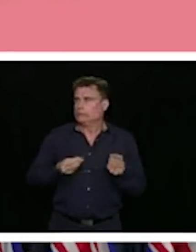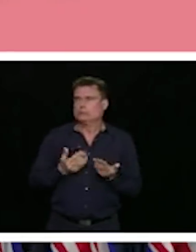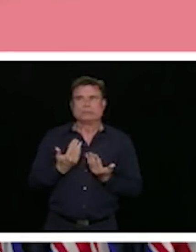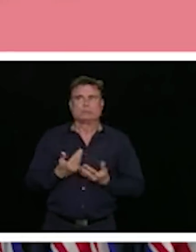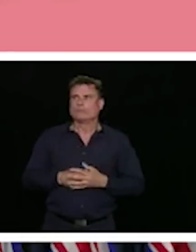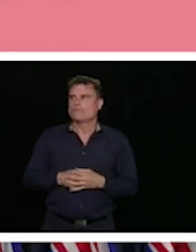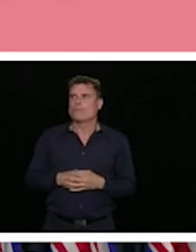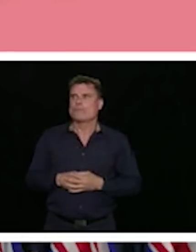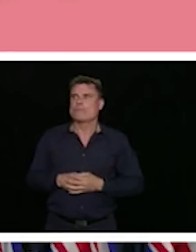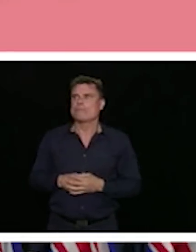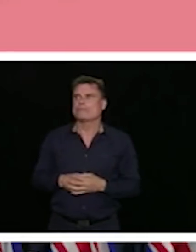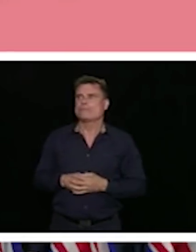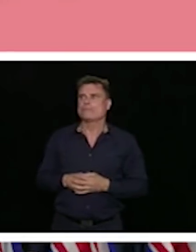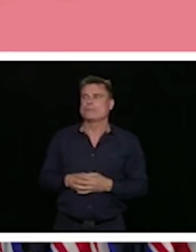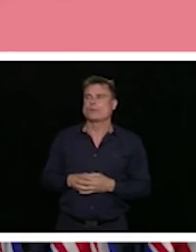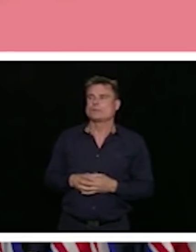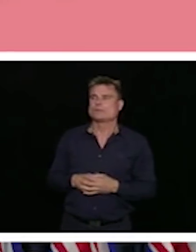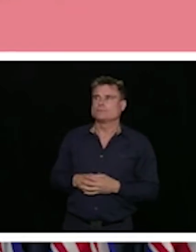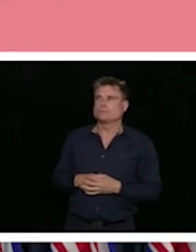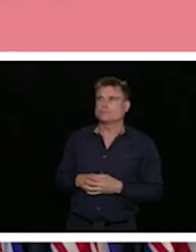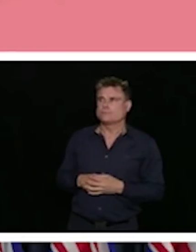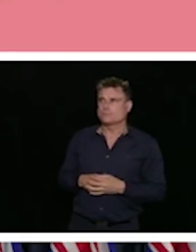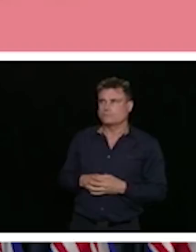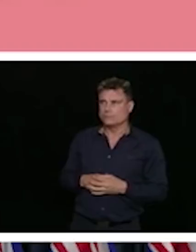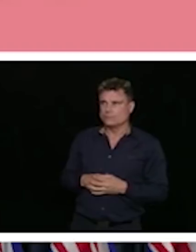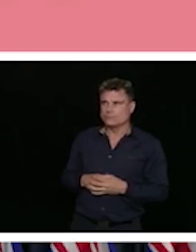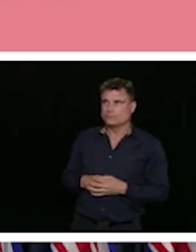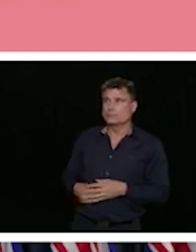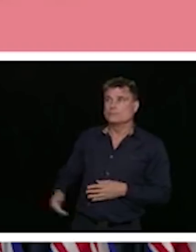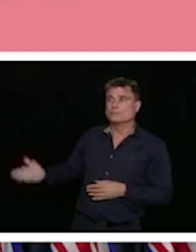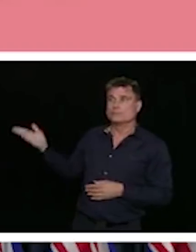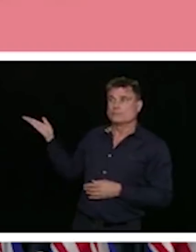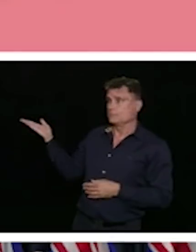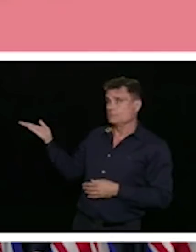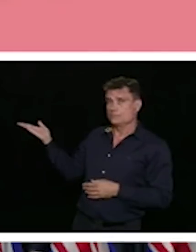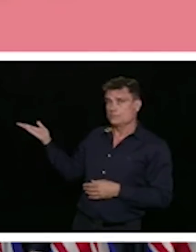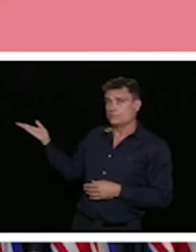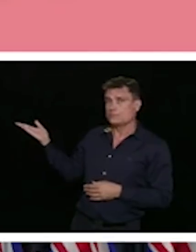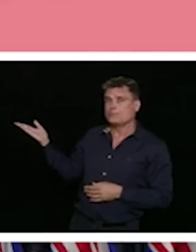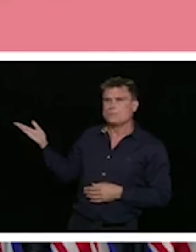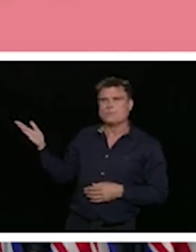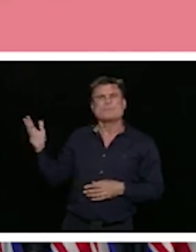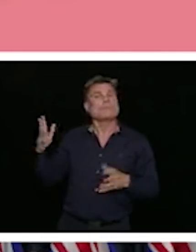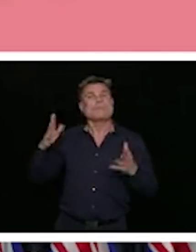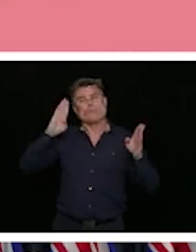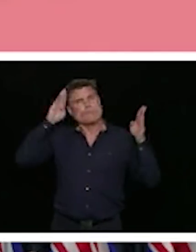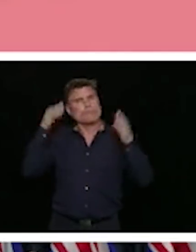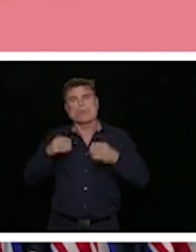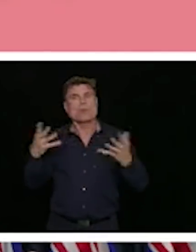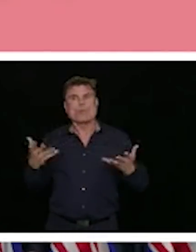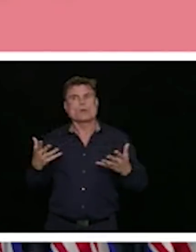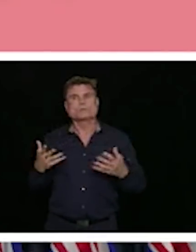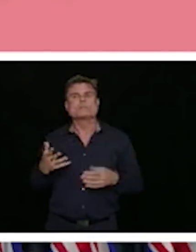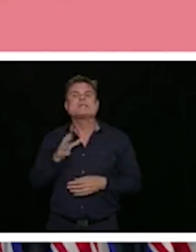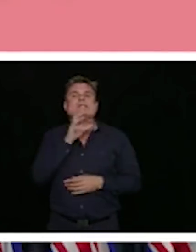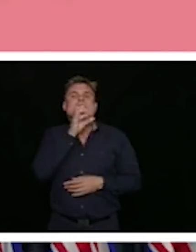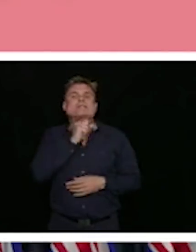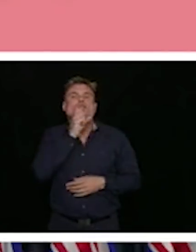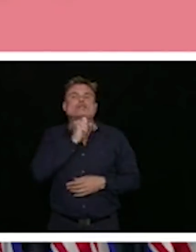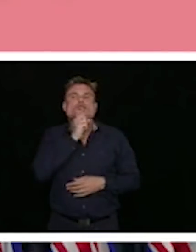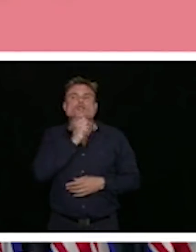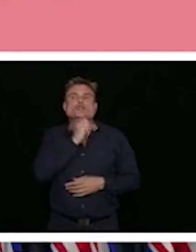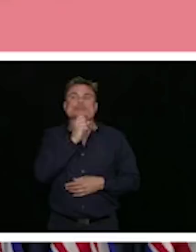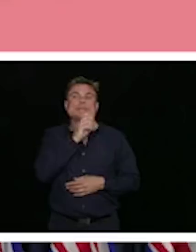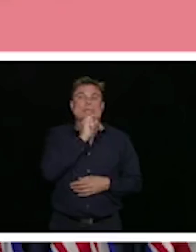So that is just a small sampling, but we also looked at who were the people that were more differentially affected.